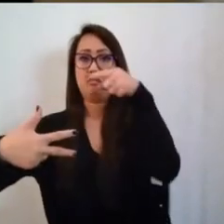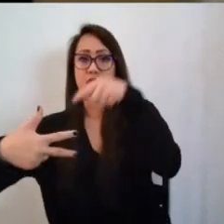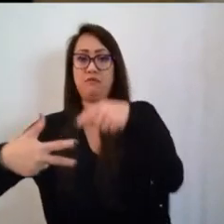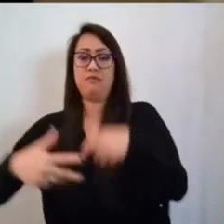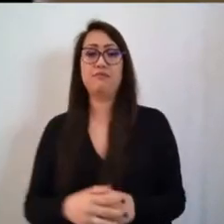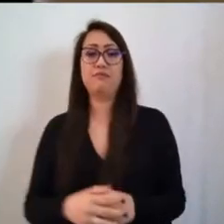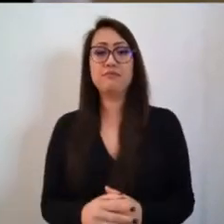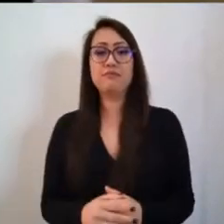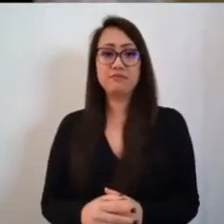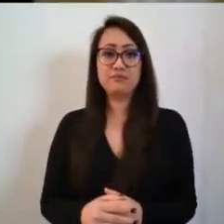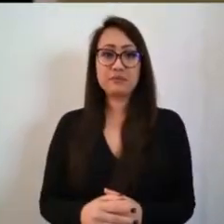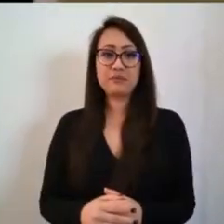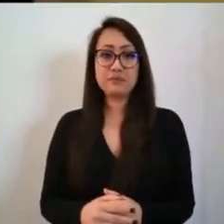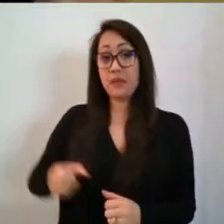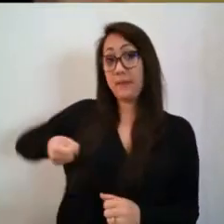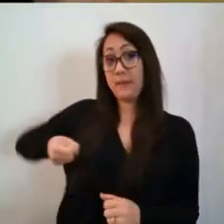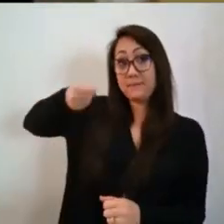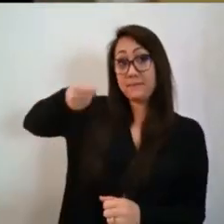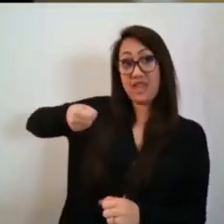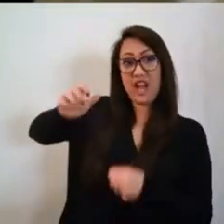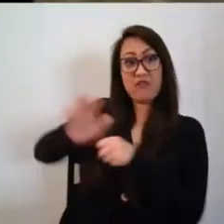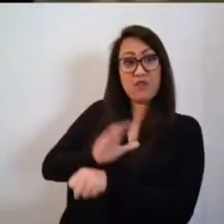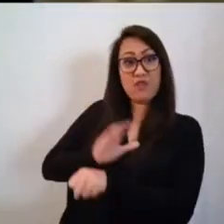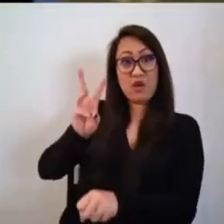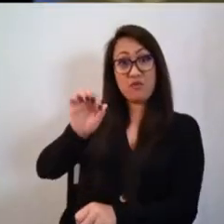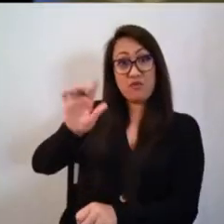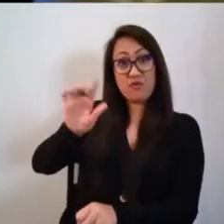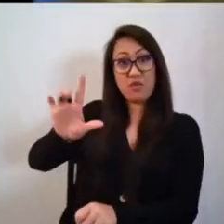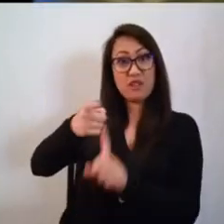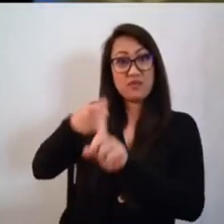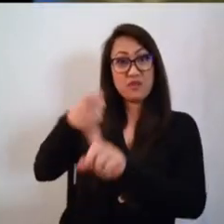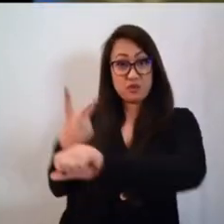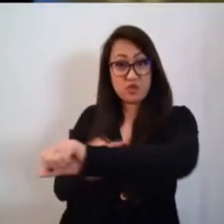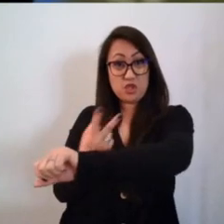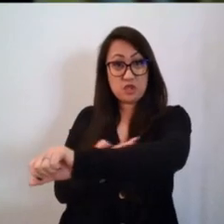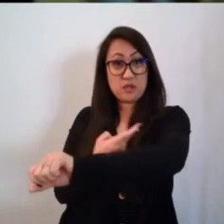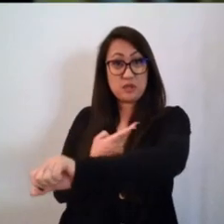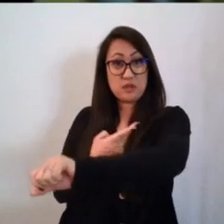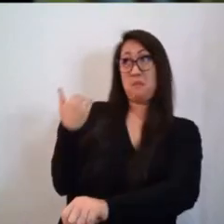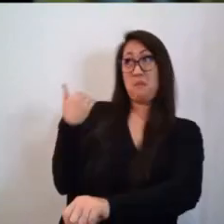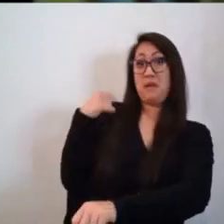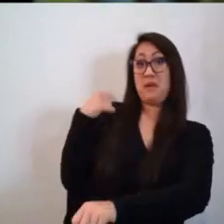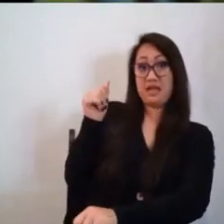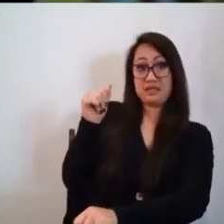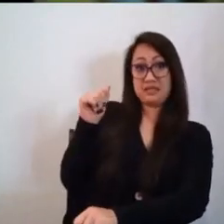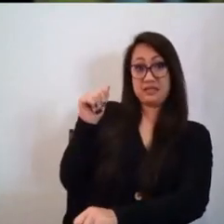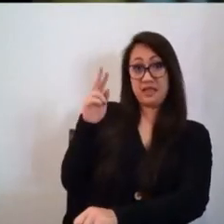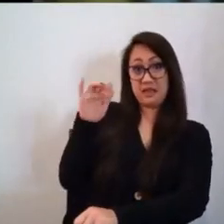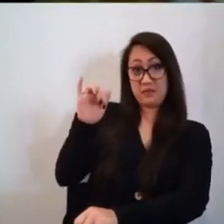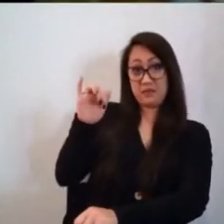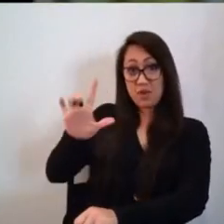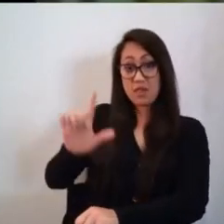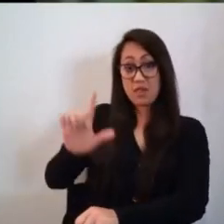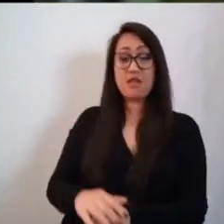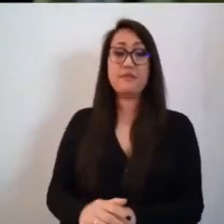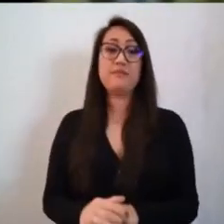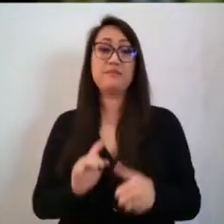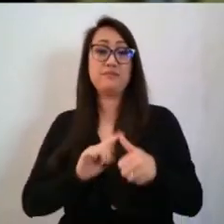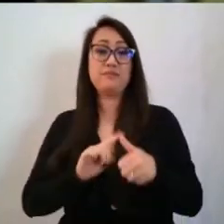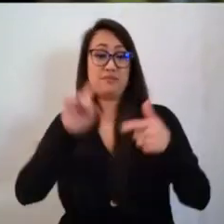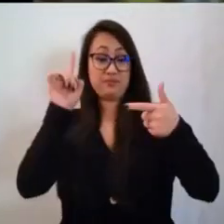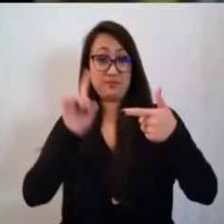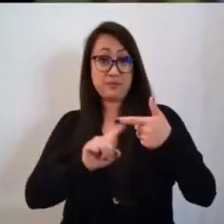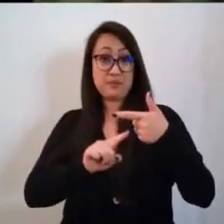He packed a bag of wool he sheared from the sheep in April. He packed a shawl